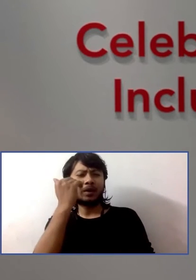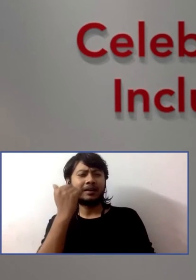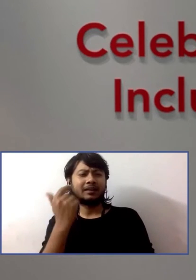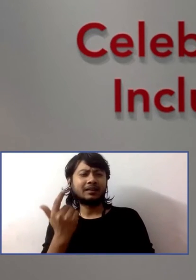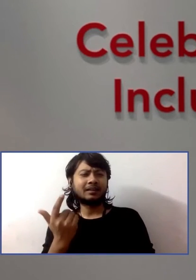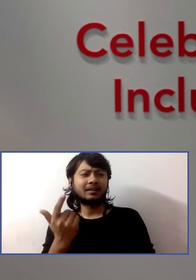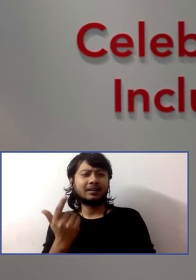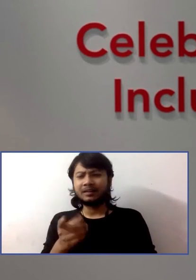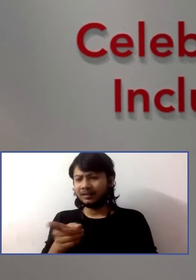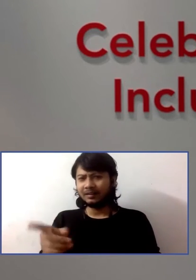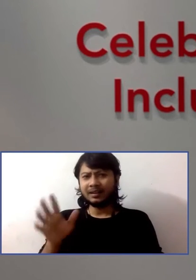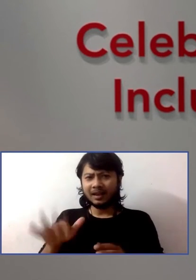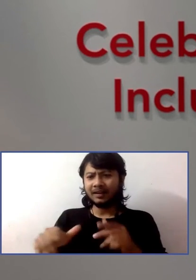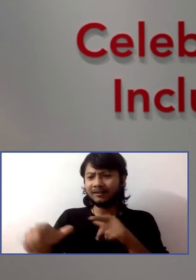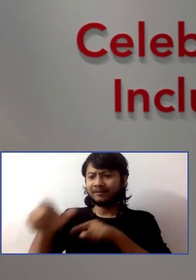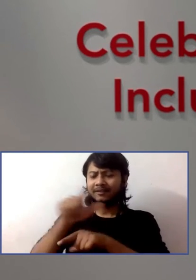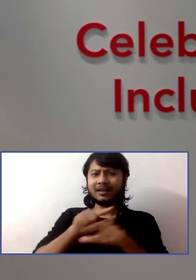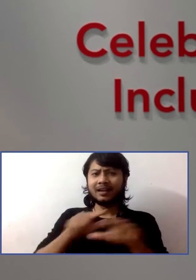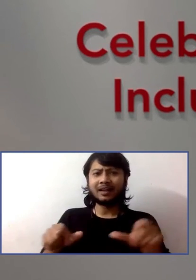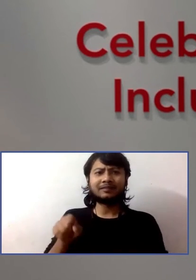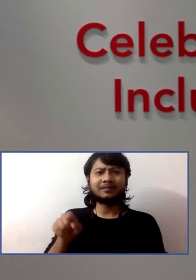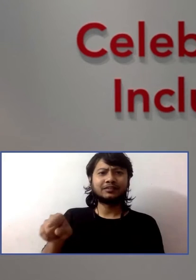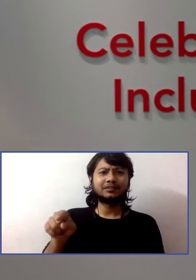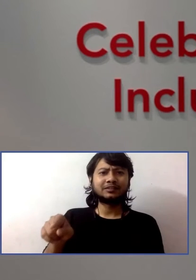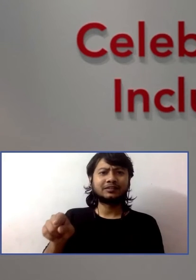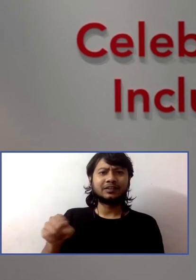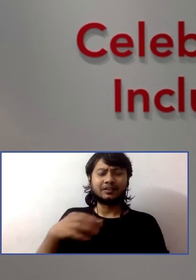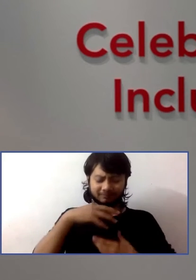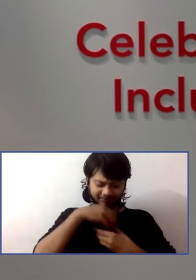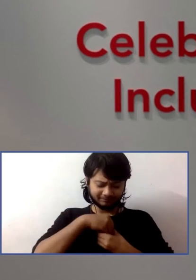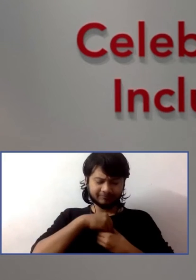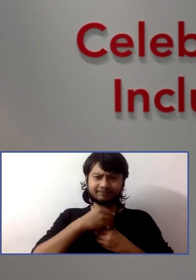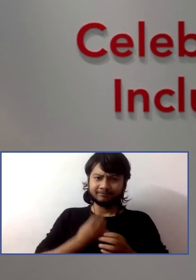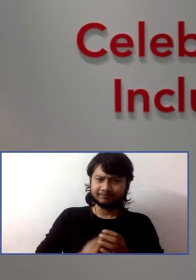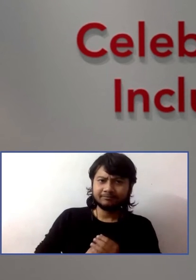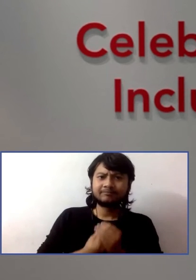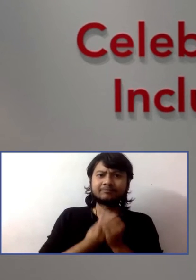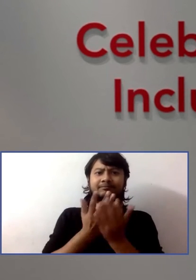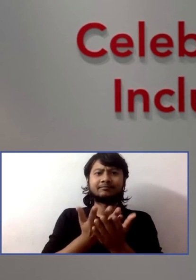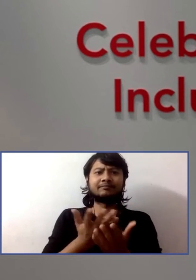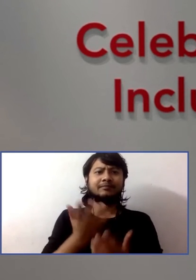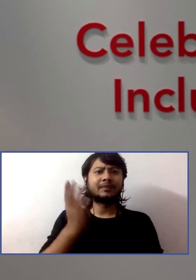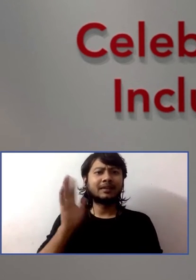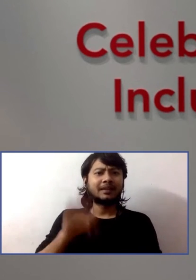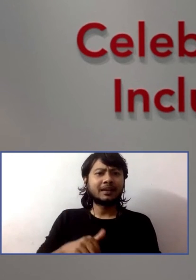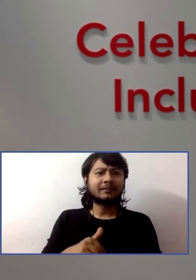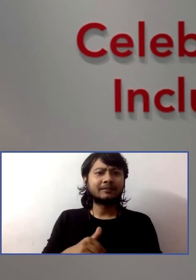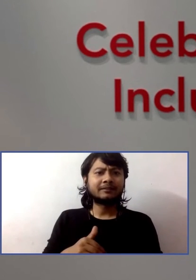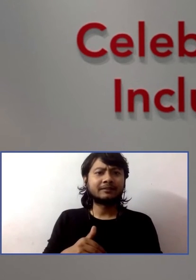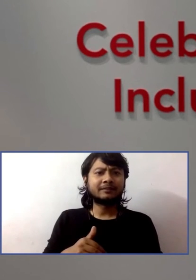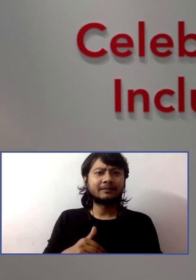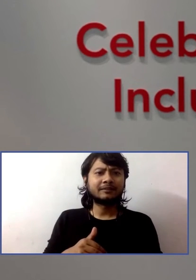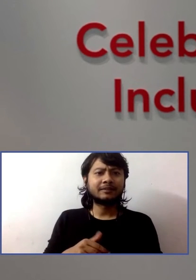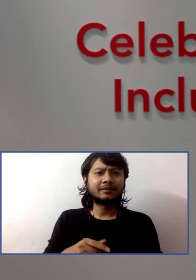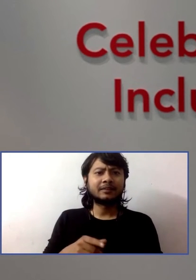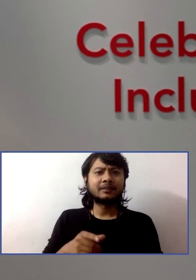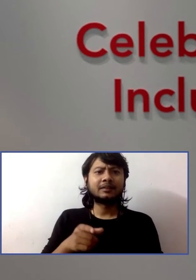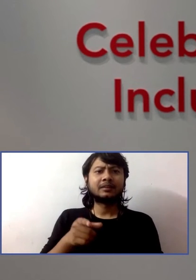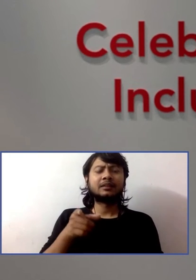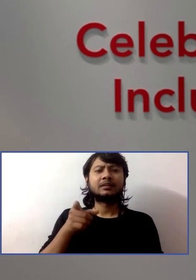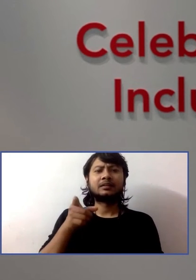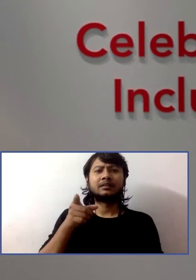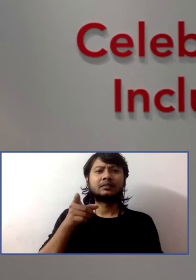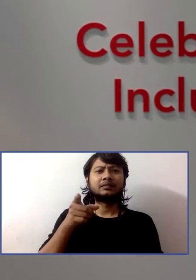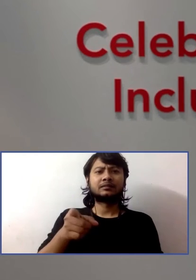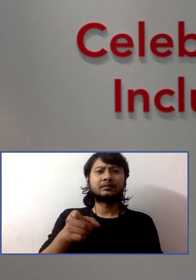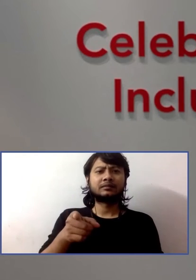surface from within herself? And she's looking at it, I'm saying nothing, and she says, empty.